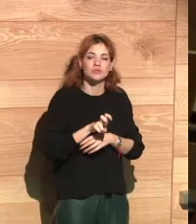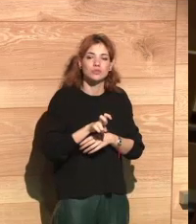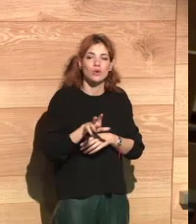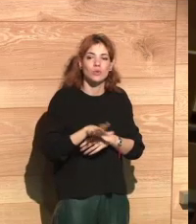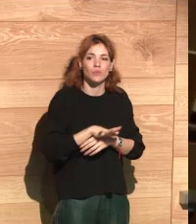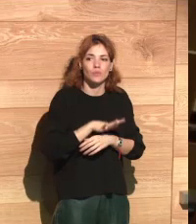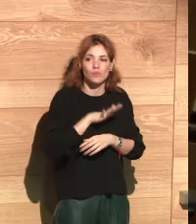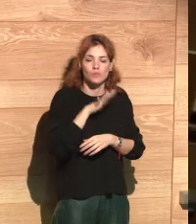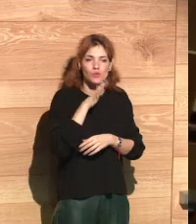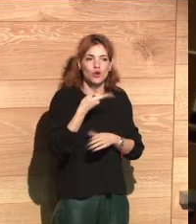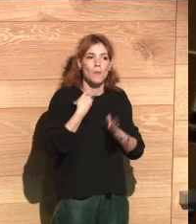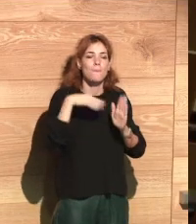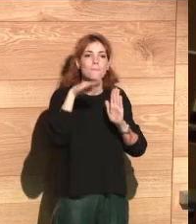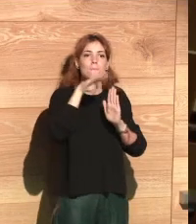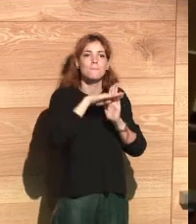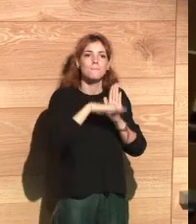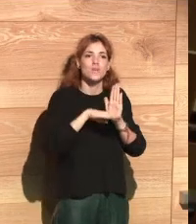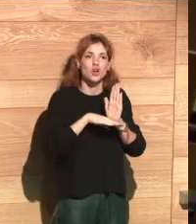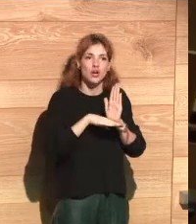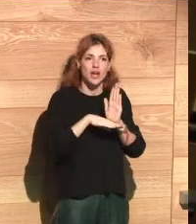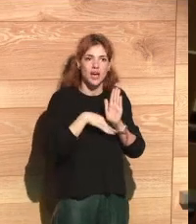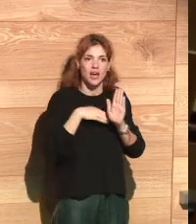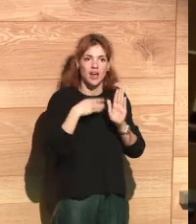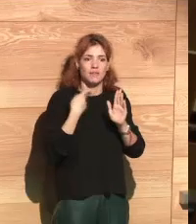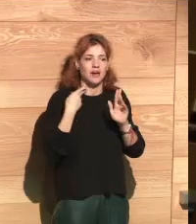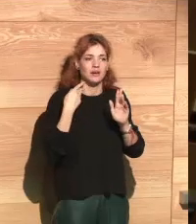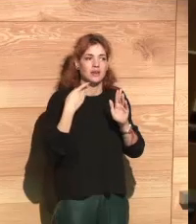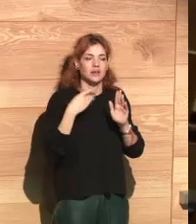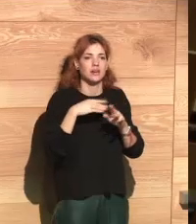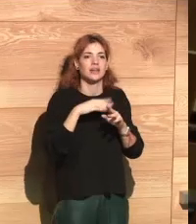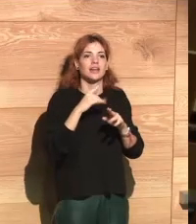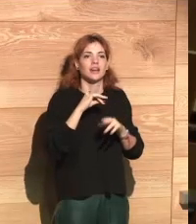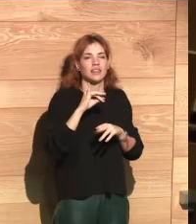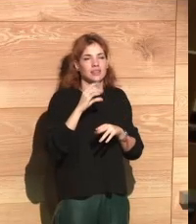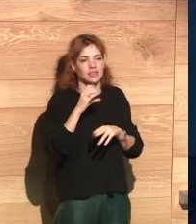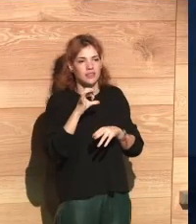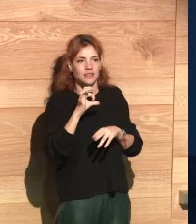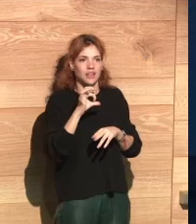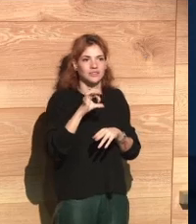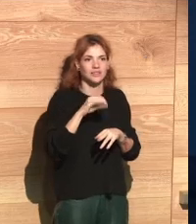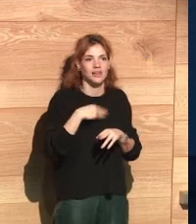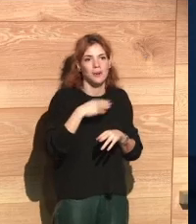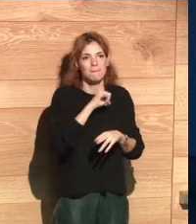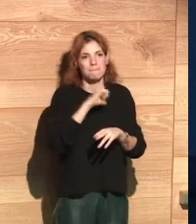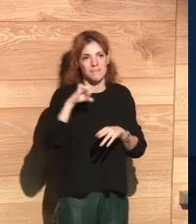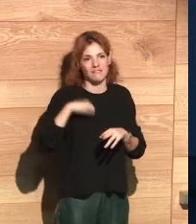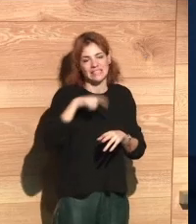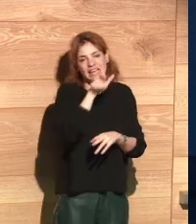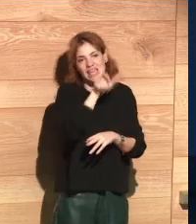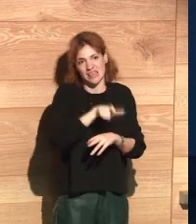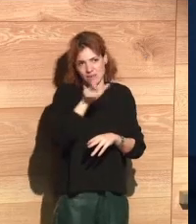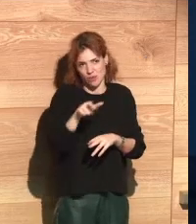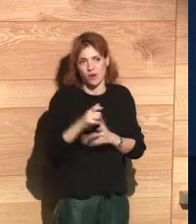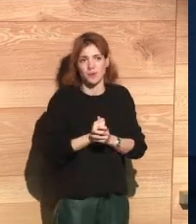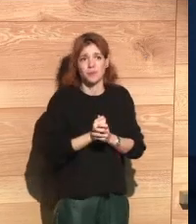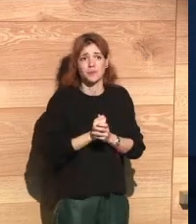one that we are studying here today. We also see the culmination of the works on